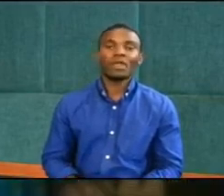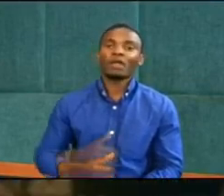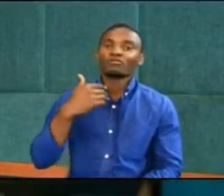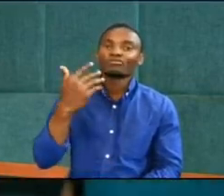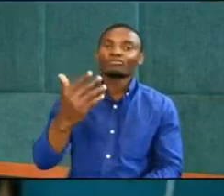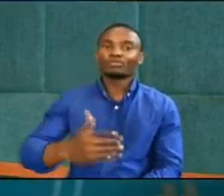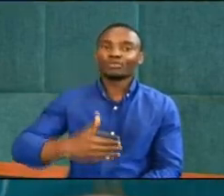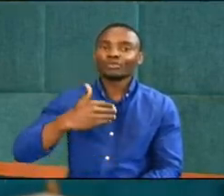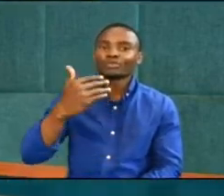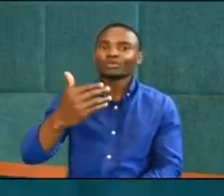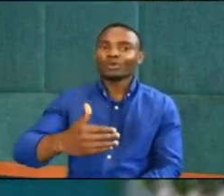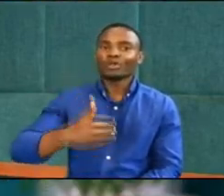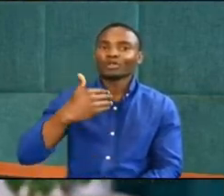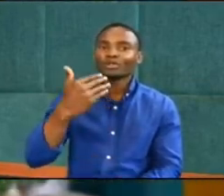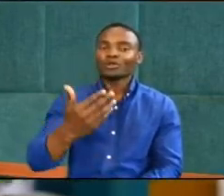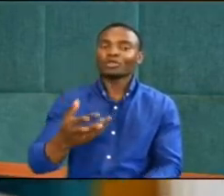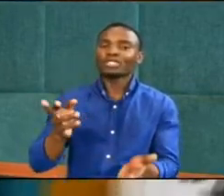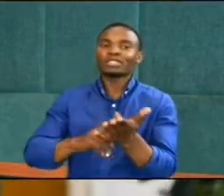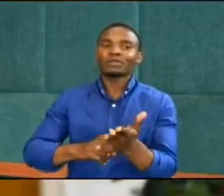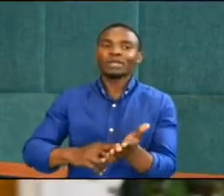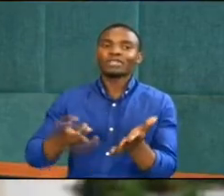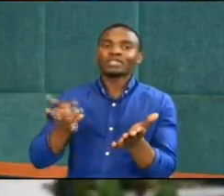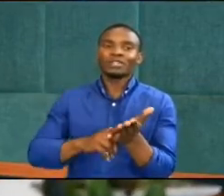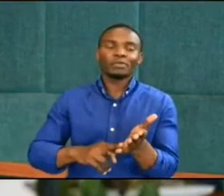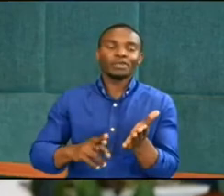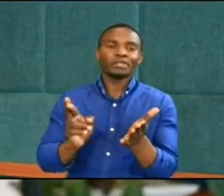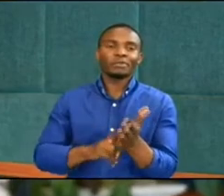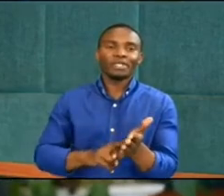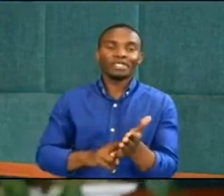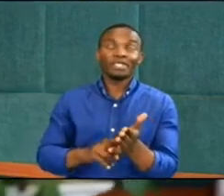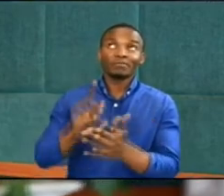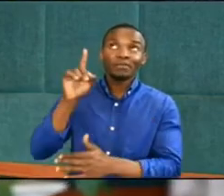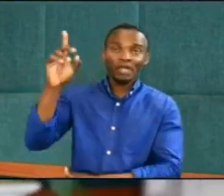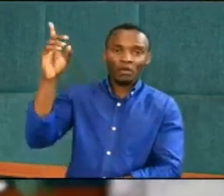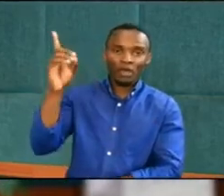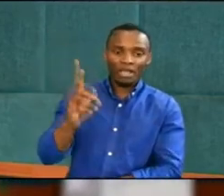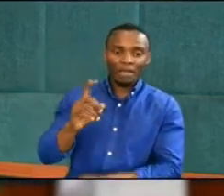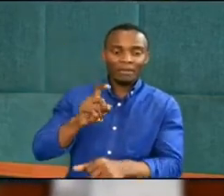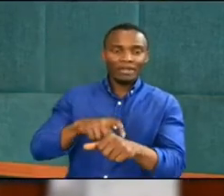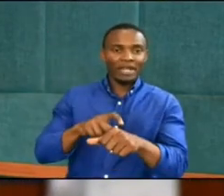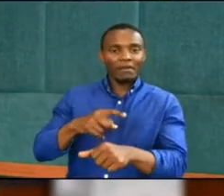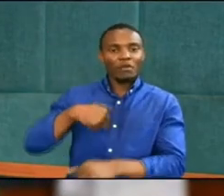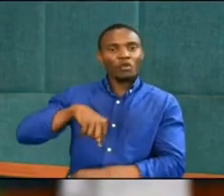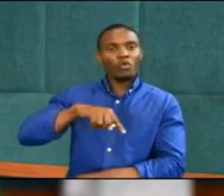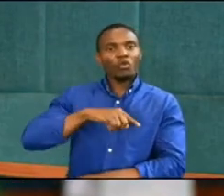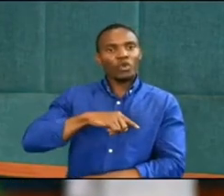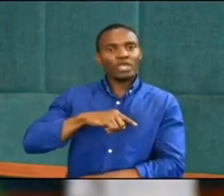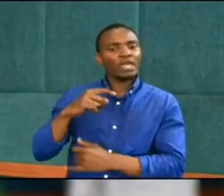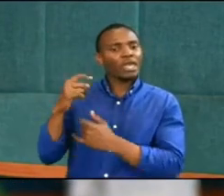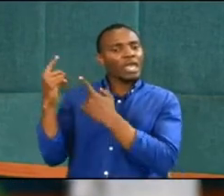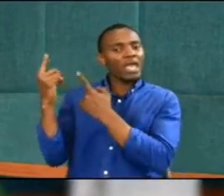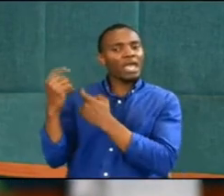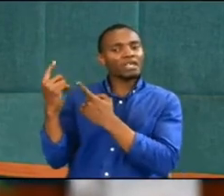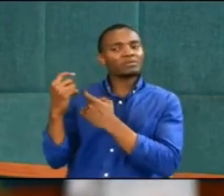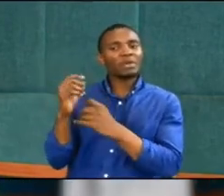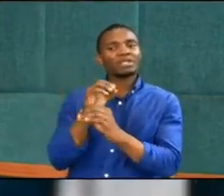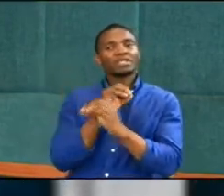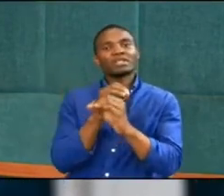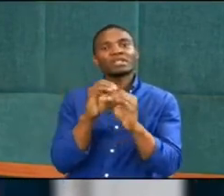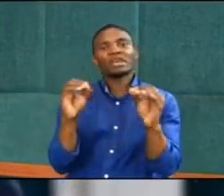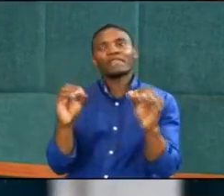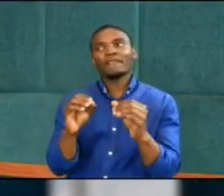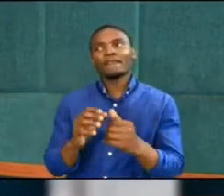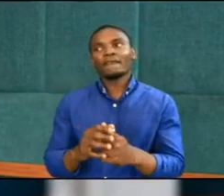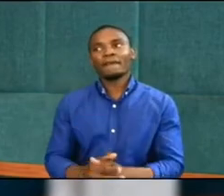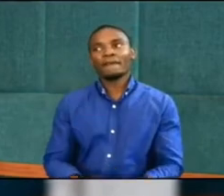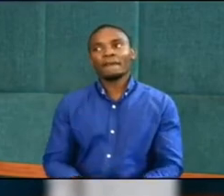over and over, it is repeated. He will come at the time when we are least expecting.